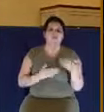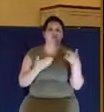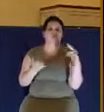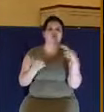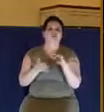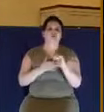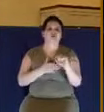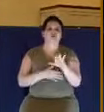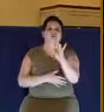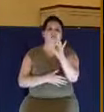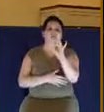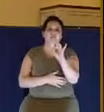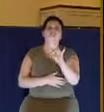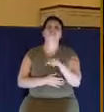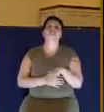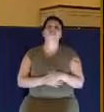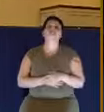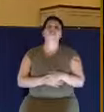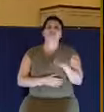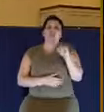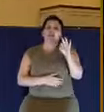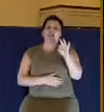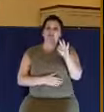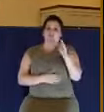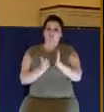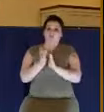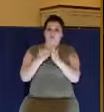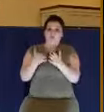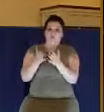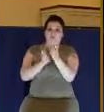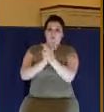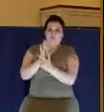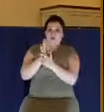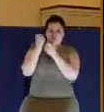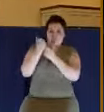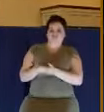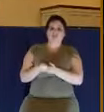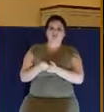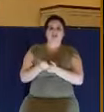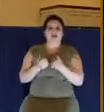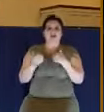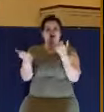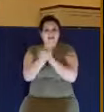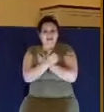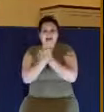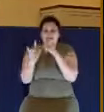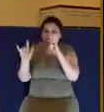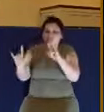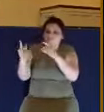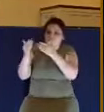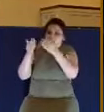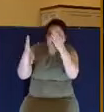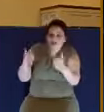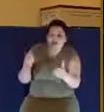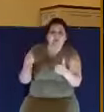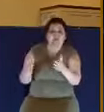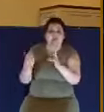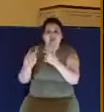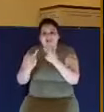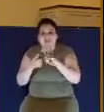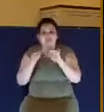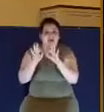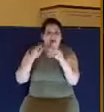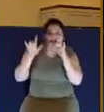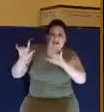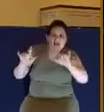ye fulfill the royal law according to the scripture, thou shalt love thy neighbor as thyself, ye do well. But if ye have respect to